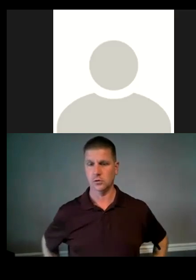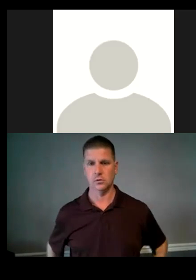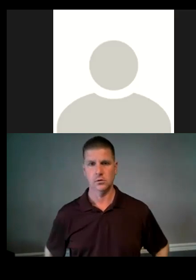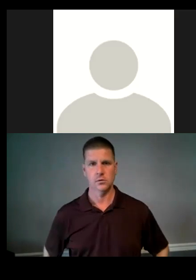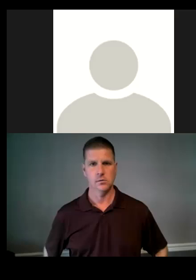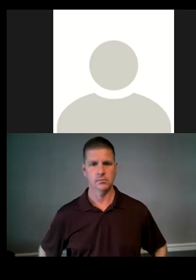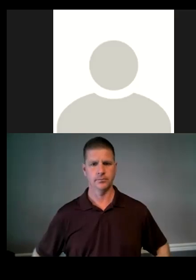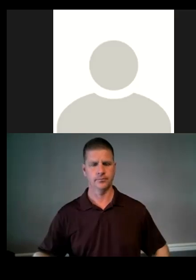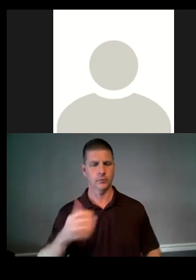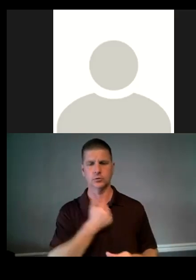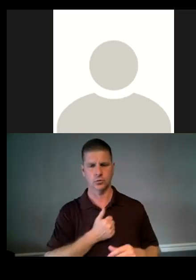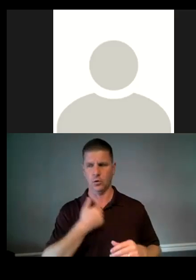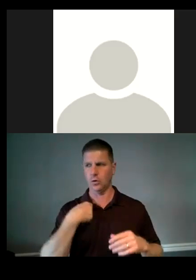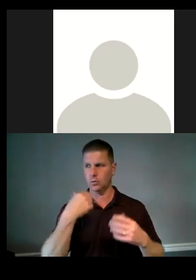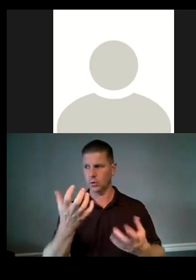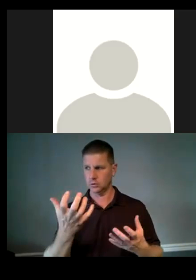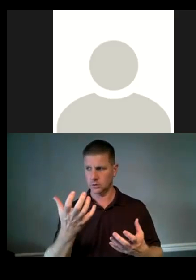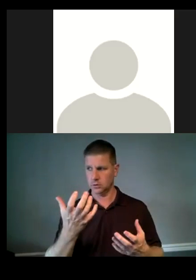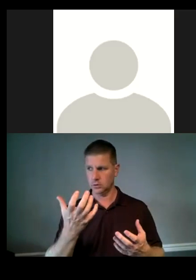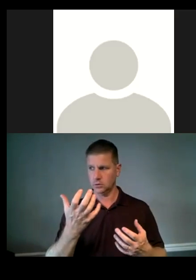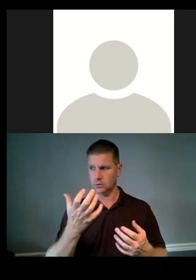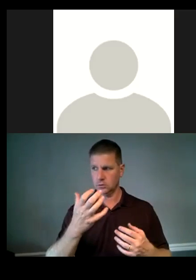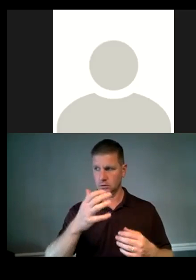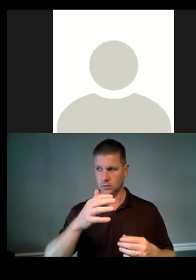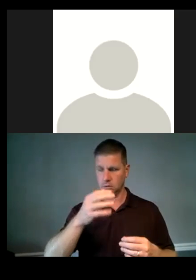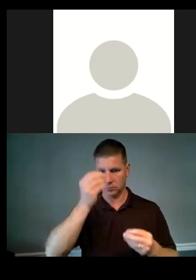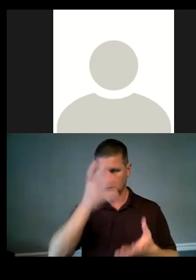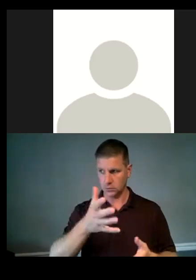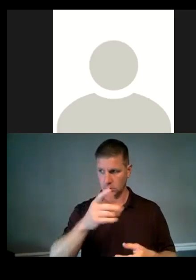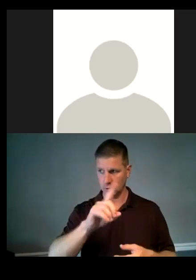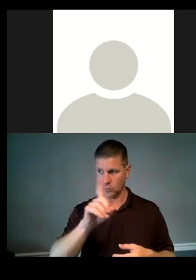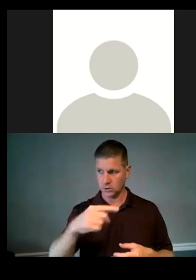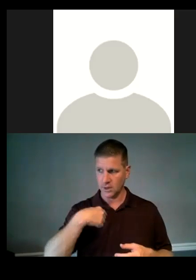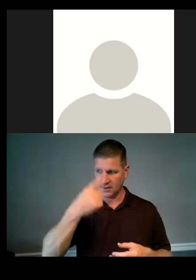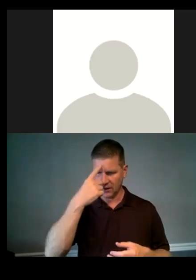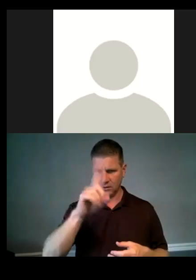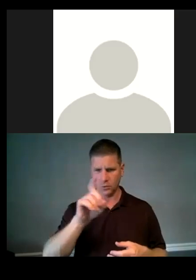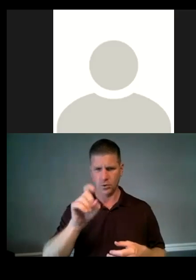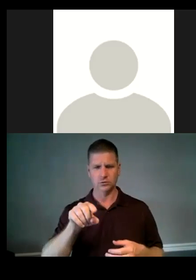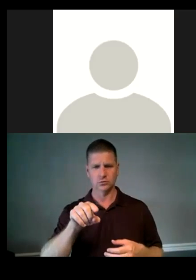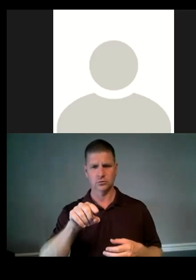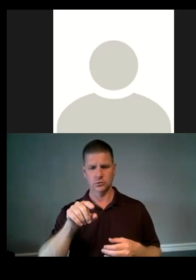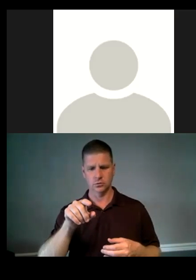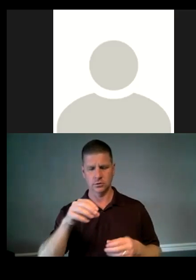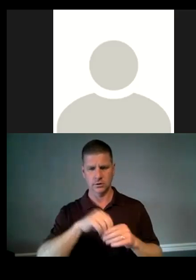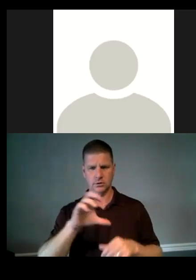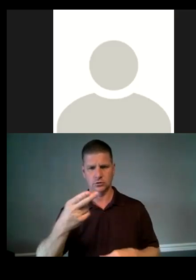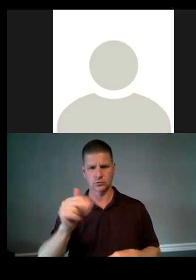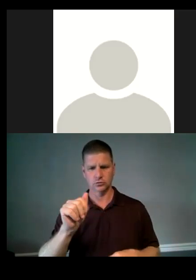I did. I'm sorry. I did want to, uh, acknowledge the question. I think there was a question in the, um, chat.